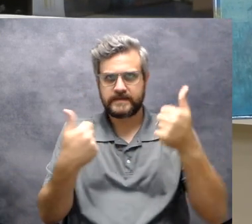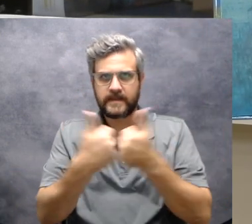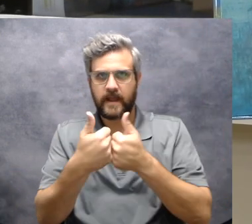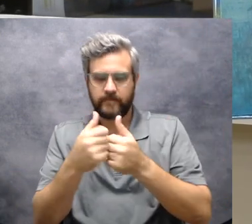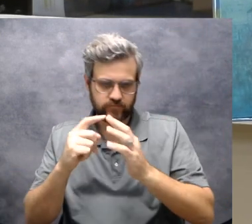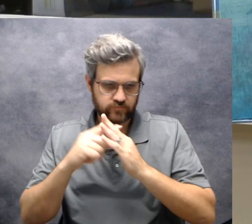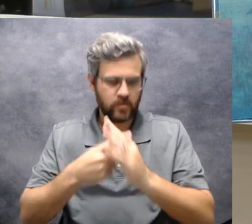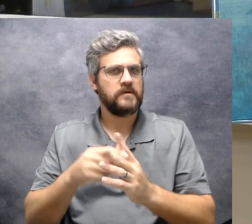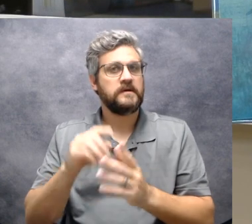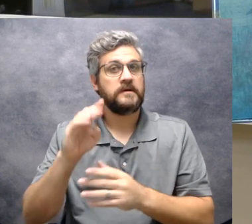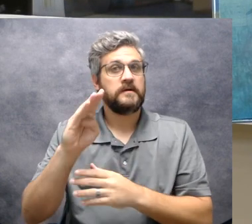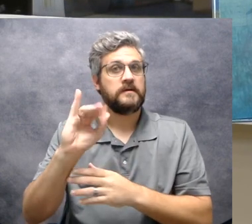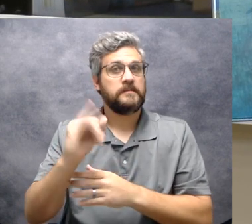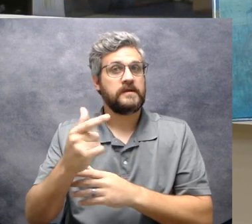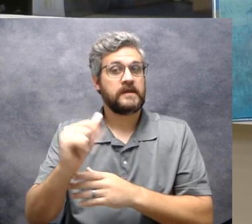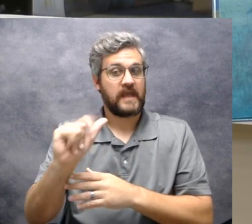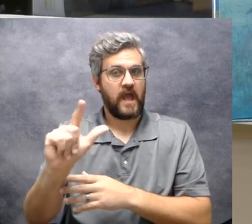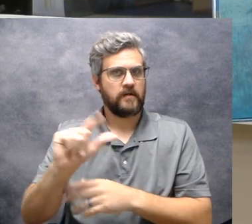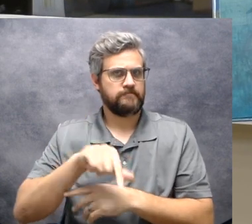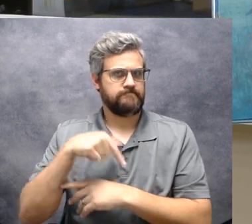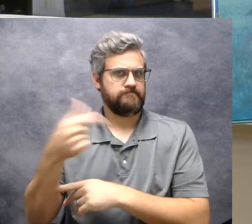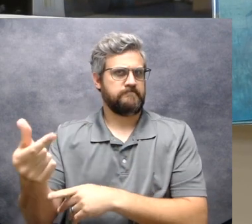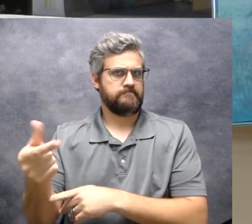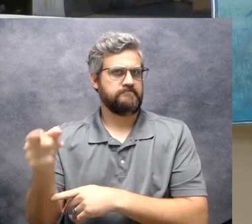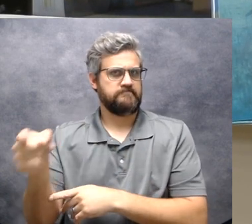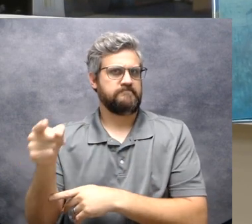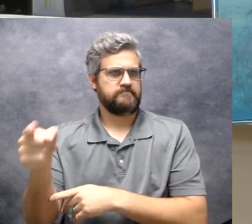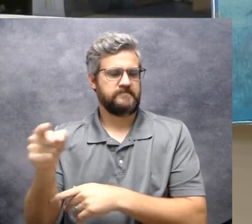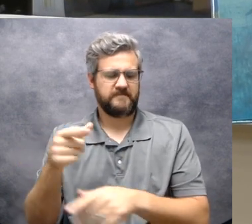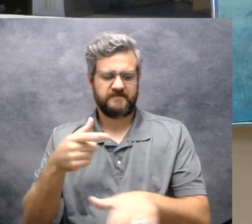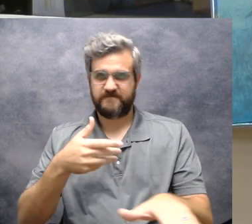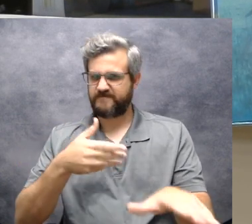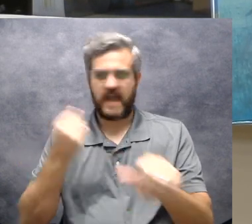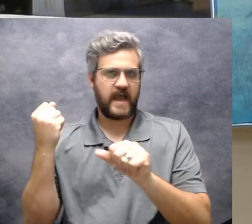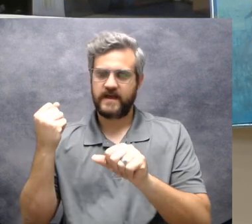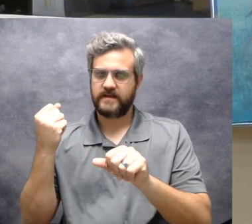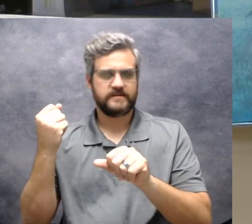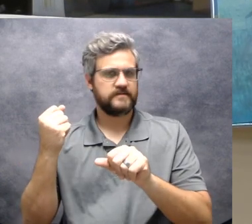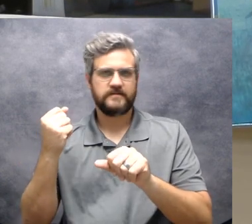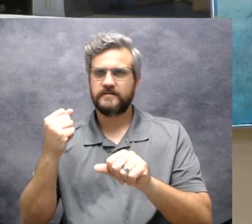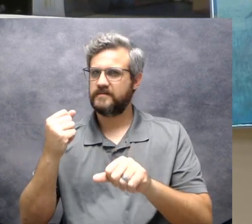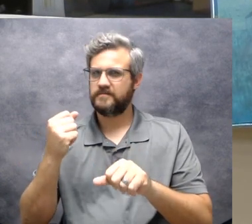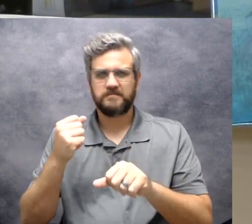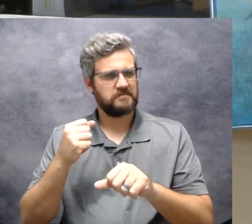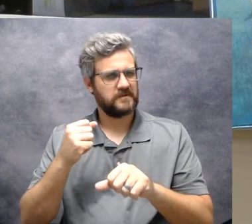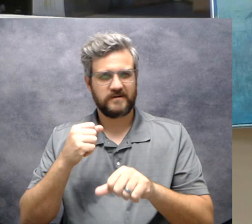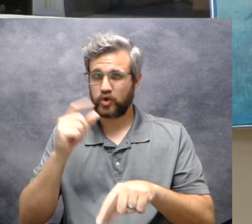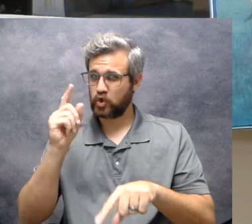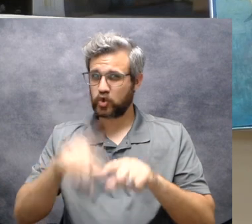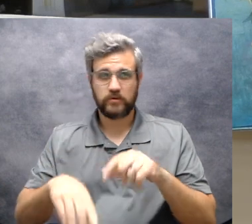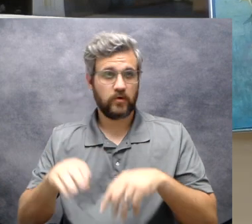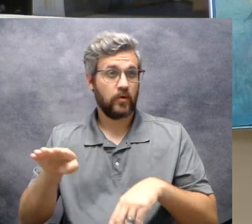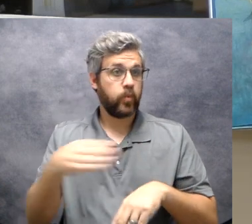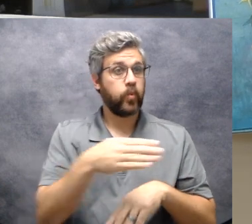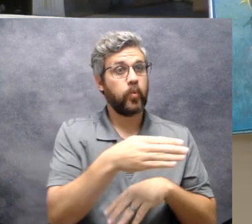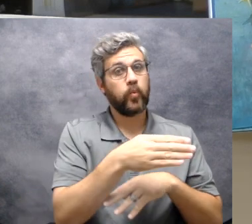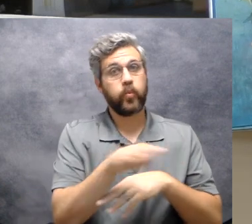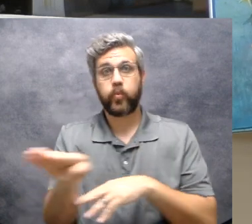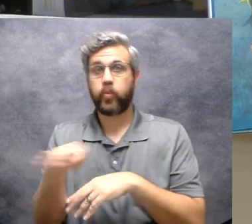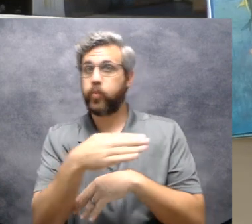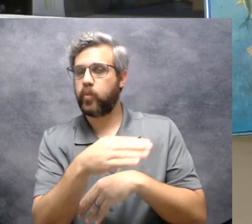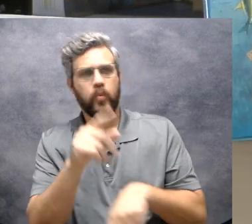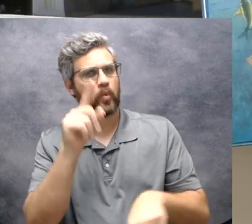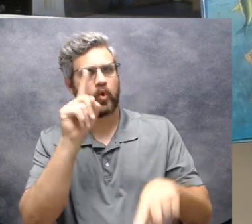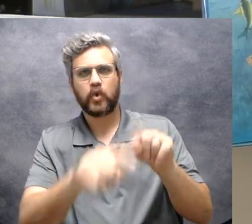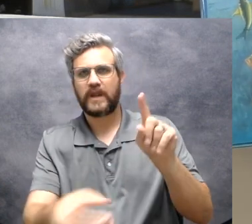it. Big Al was fast, but he couldn't zig and he couldn't zag. He couldn't tag